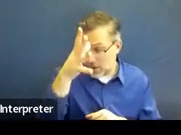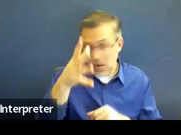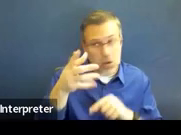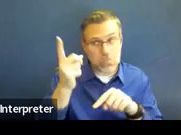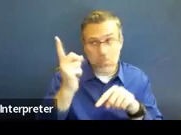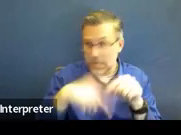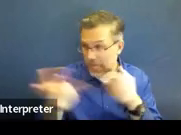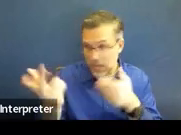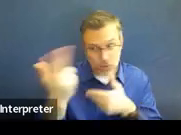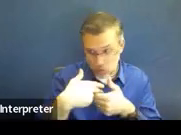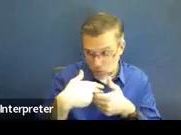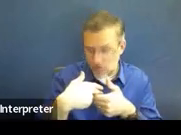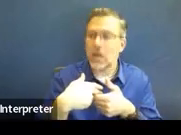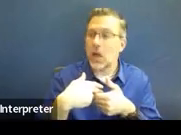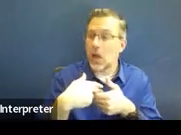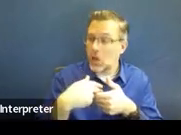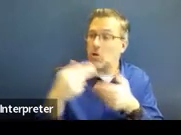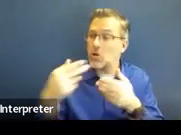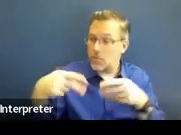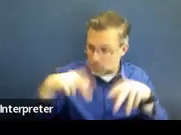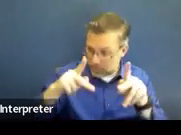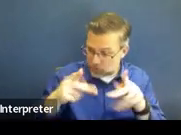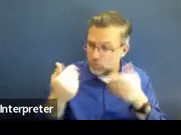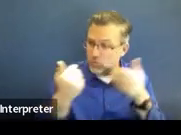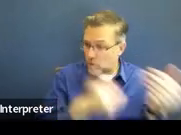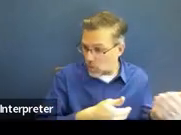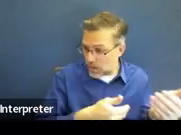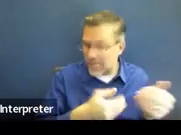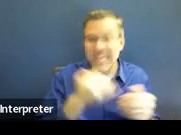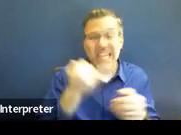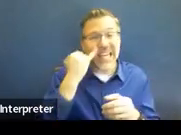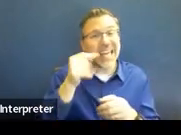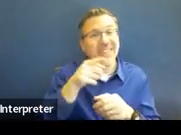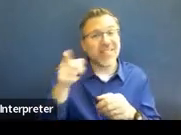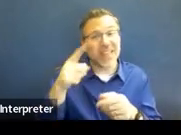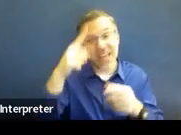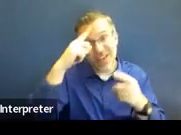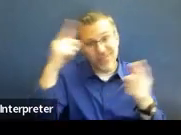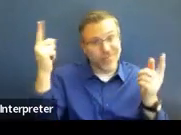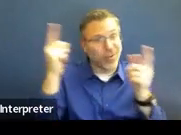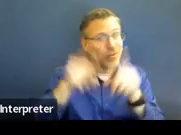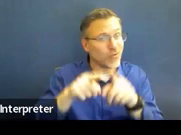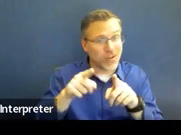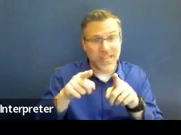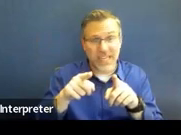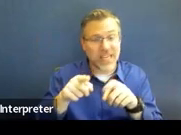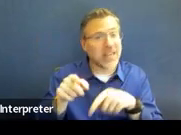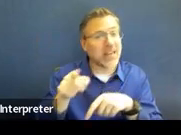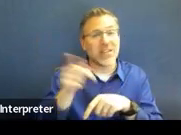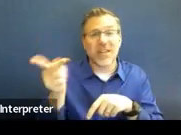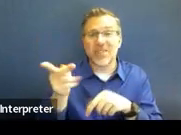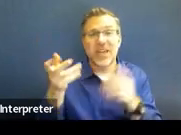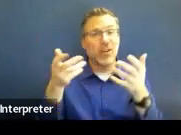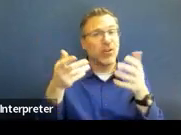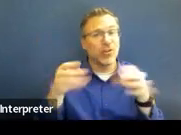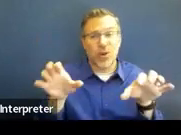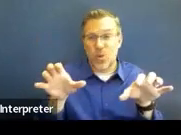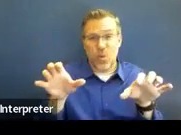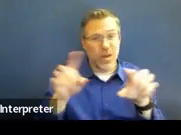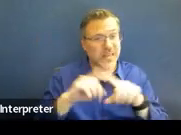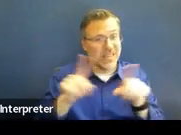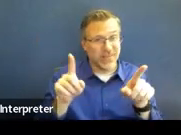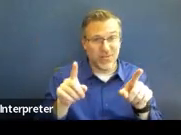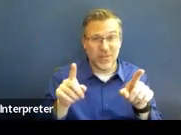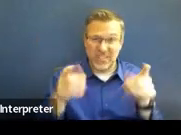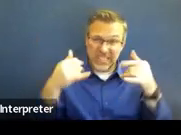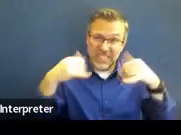permission to hold the meeting without them. If they're in agreement with everything that was decided and they don't want anything different, would we still need to